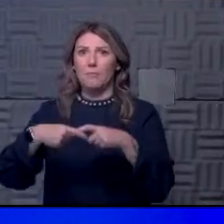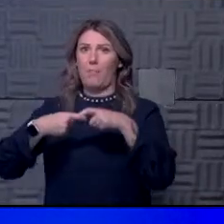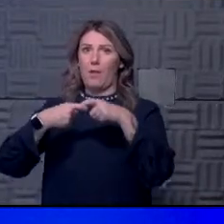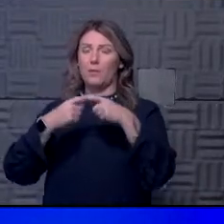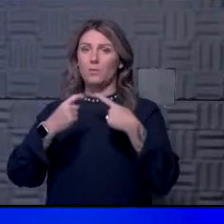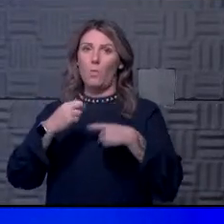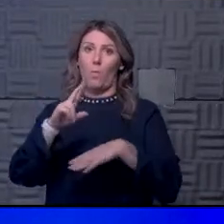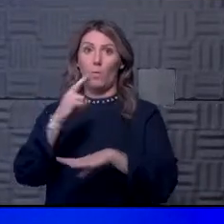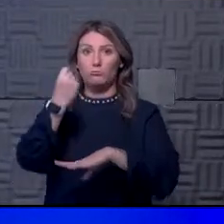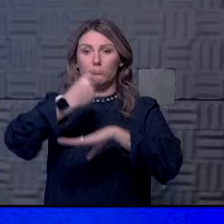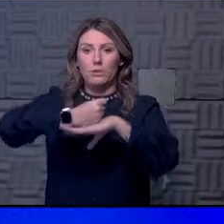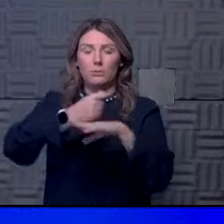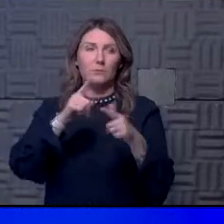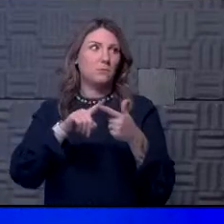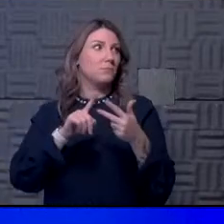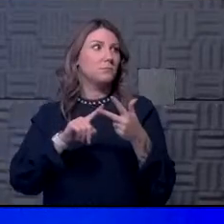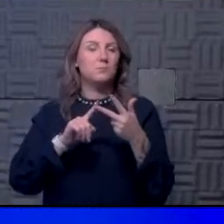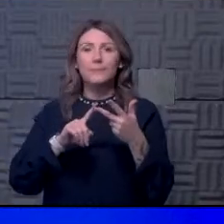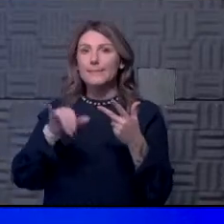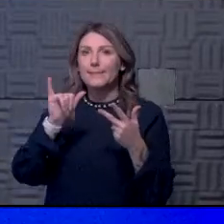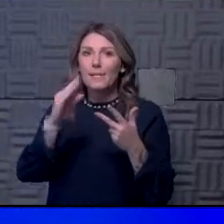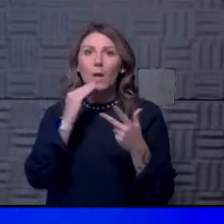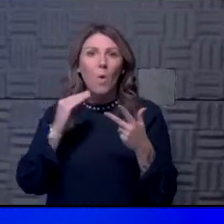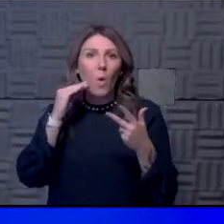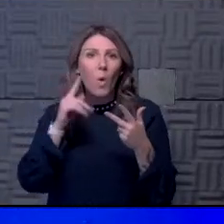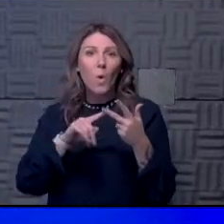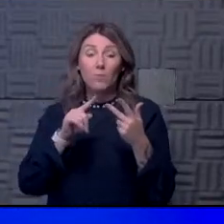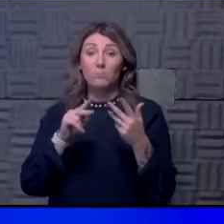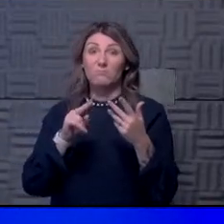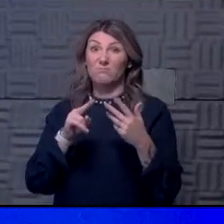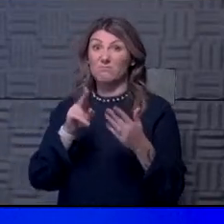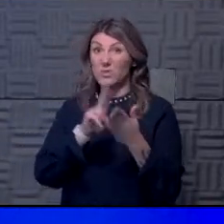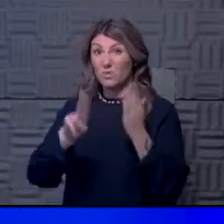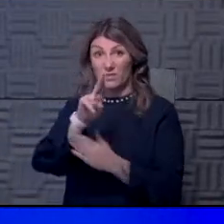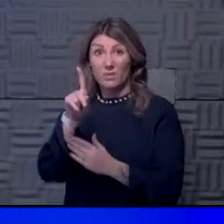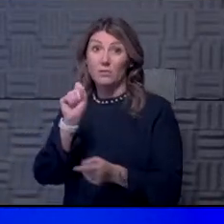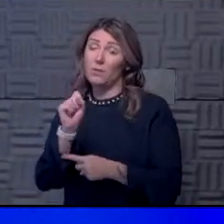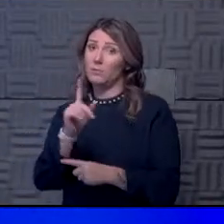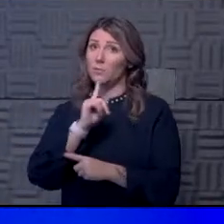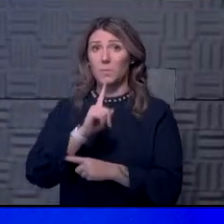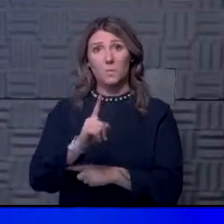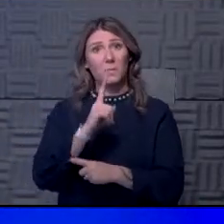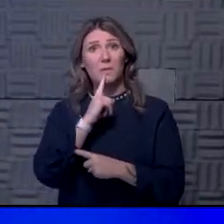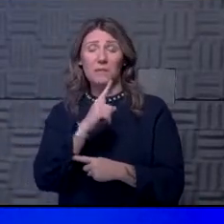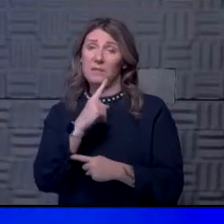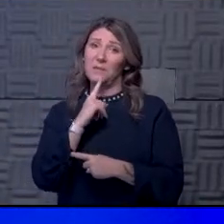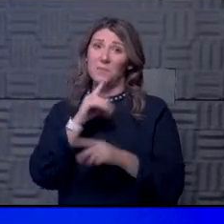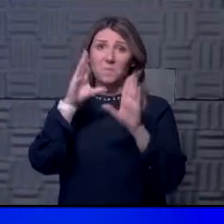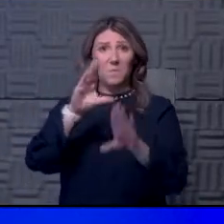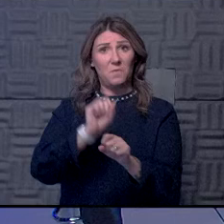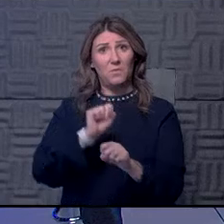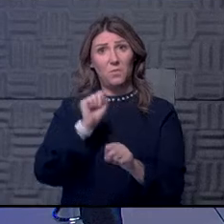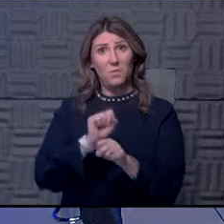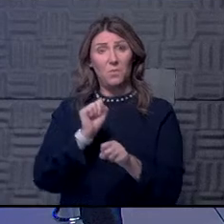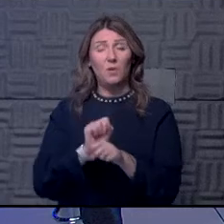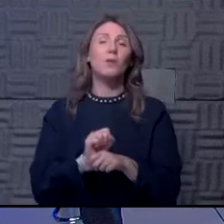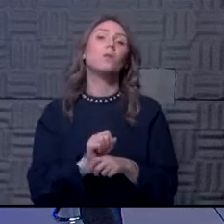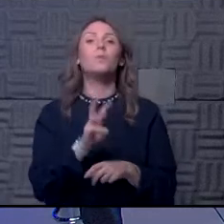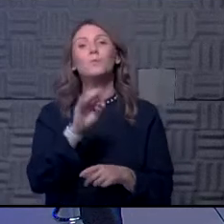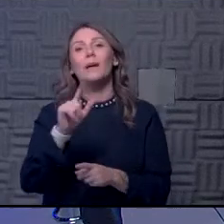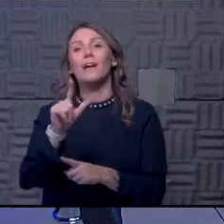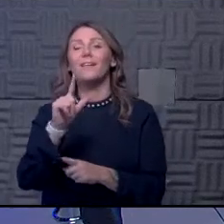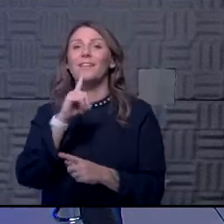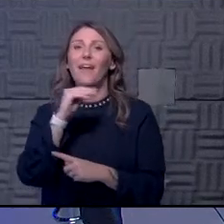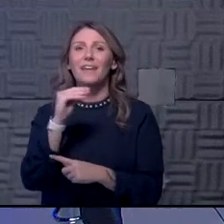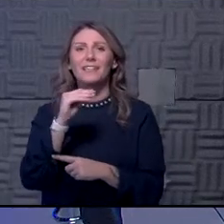or shut down or stay at home. And I think University of Kansas has done a really good job, just as you elucidated that. Well, it's certainly